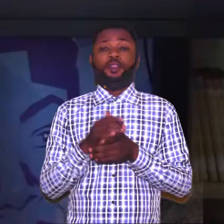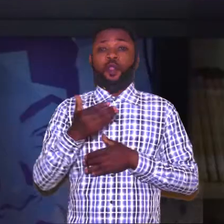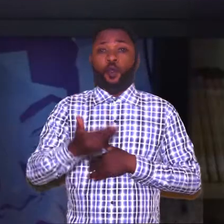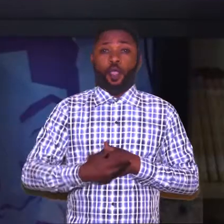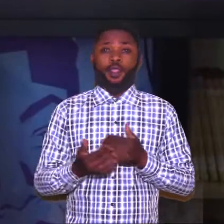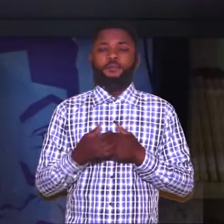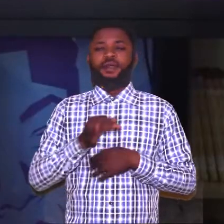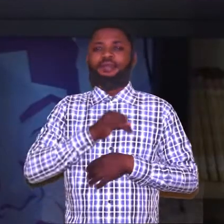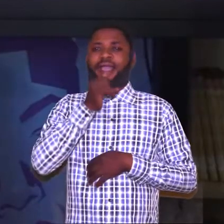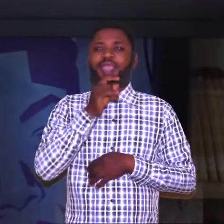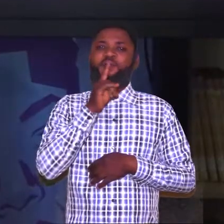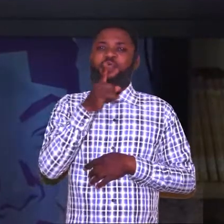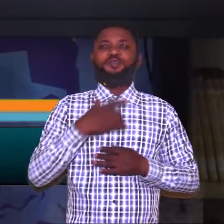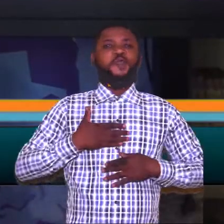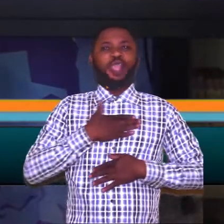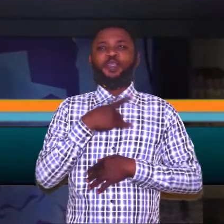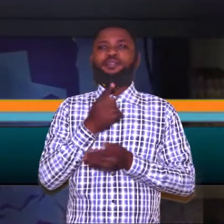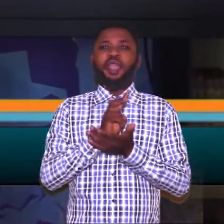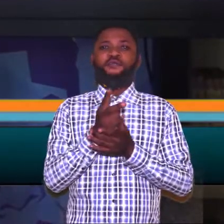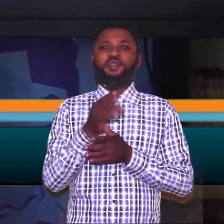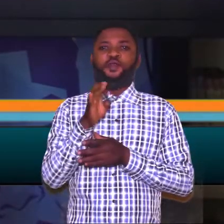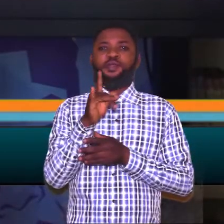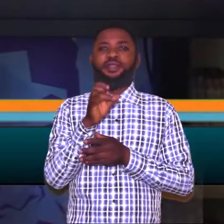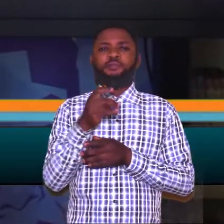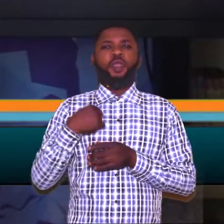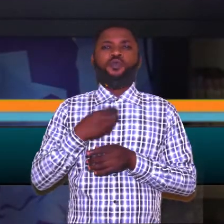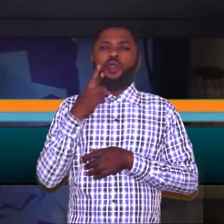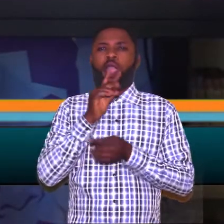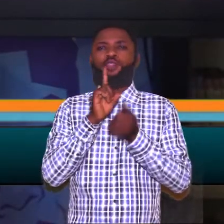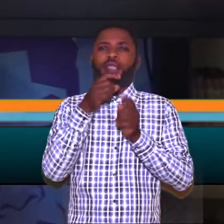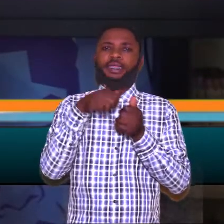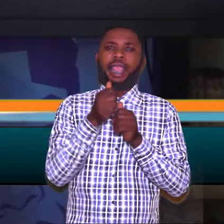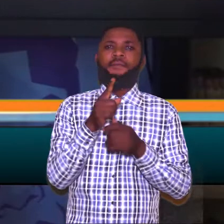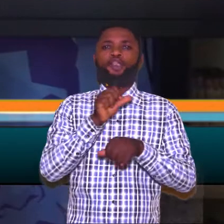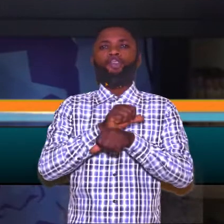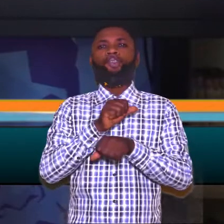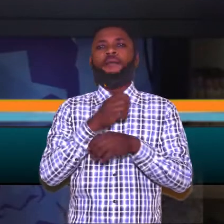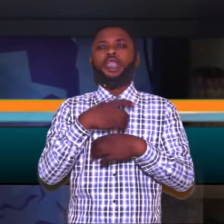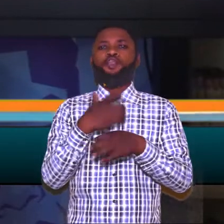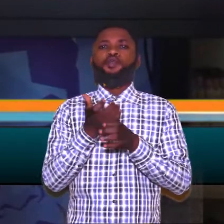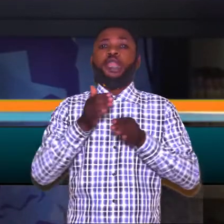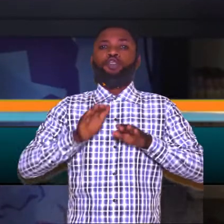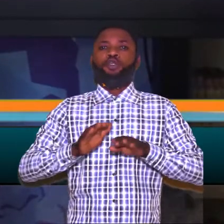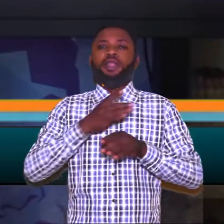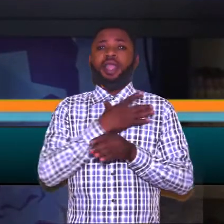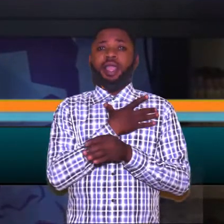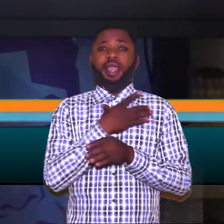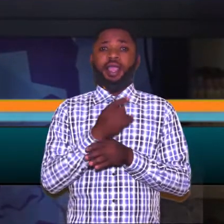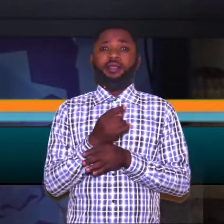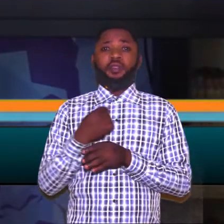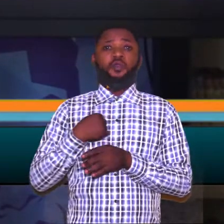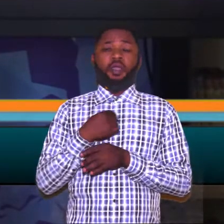well welcome back i'm sure you enjoyed the video clip yes we were talking about job creation education and um